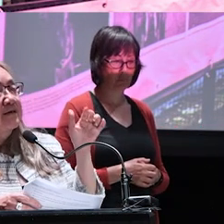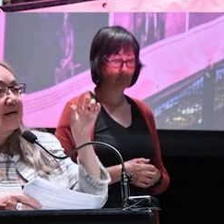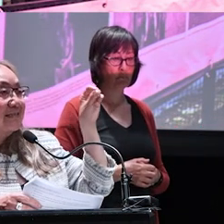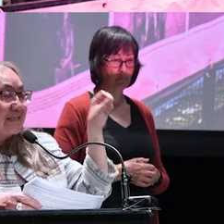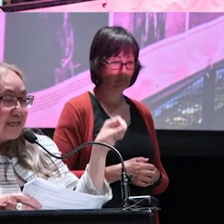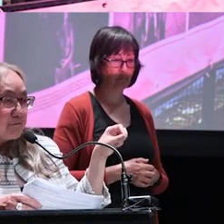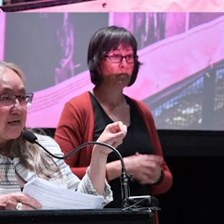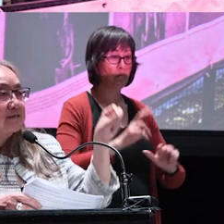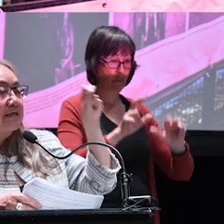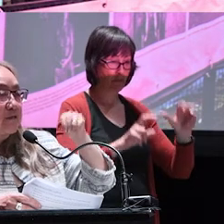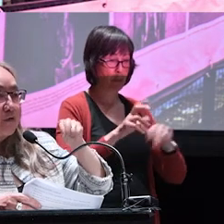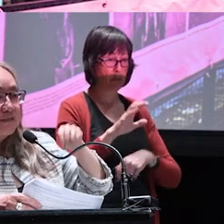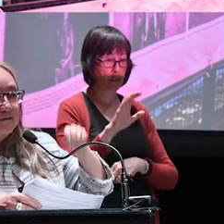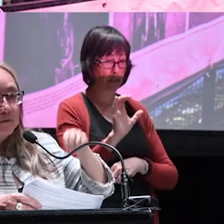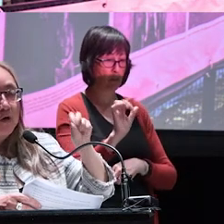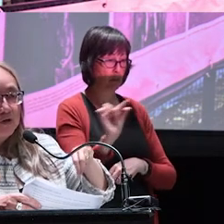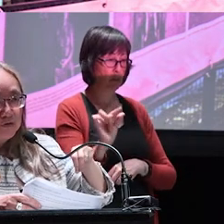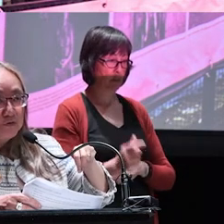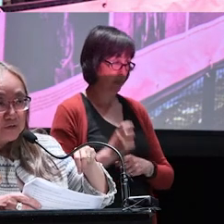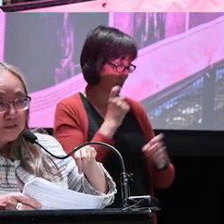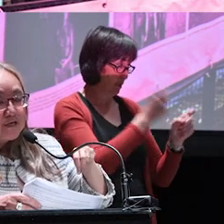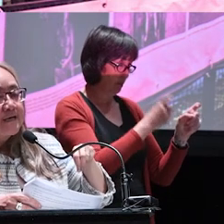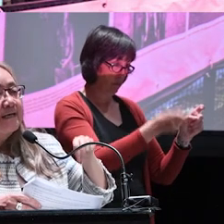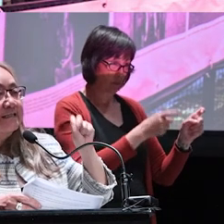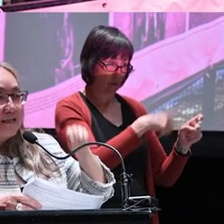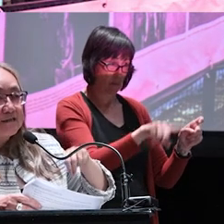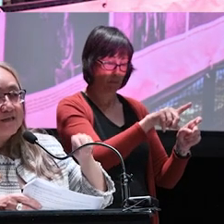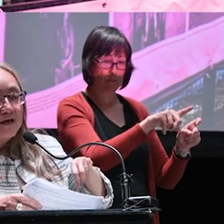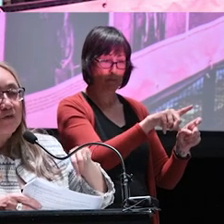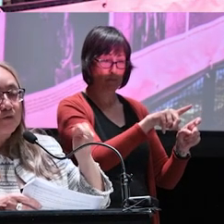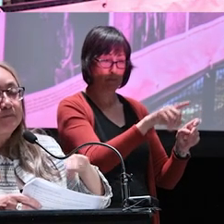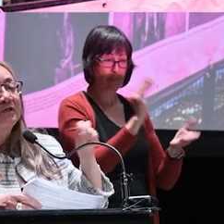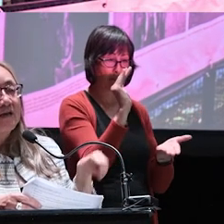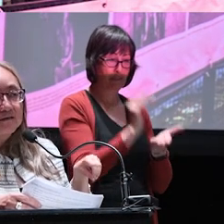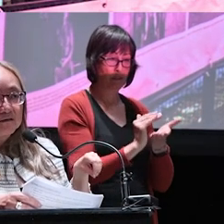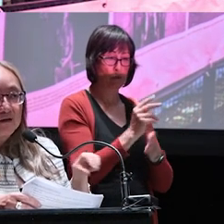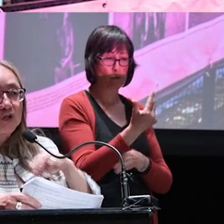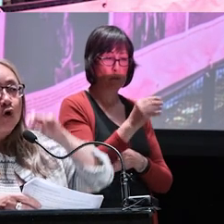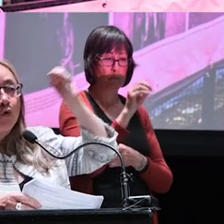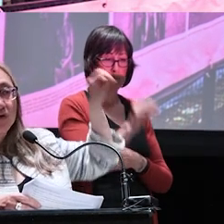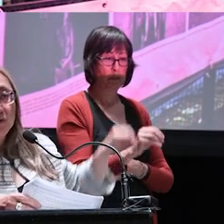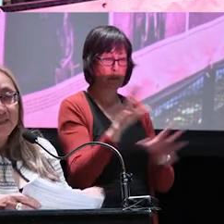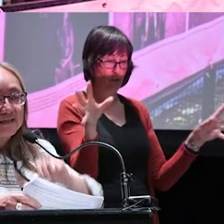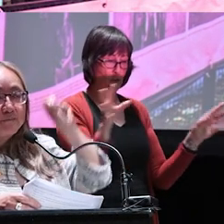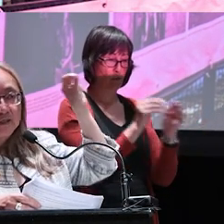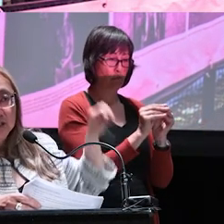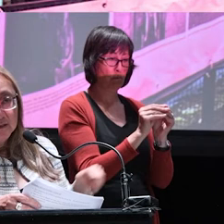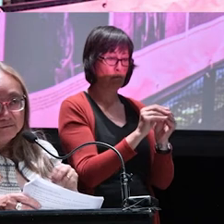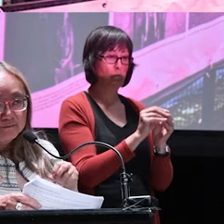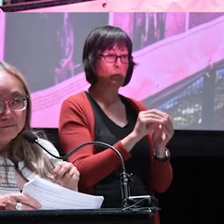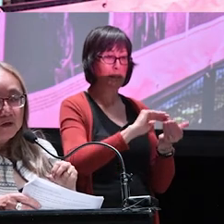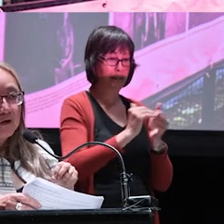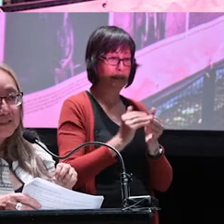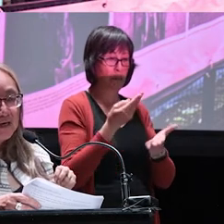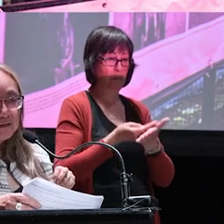that the City makes in those Civic Partners is less than 3% of the total City budget